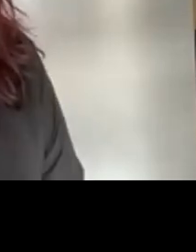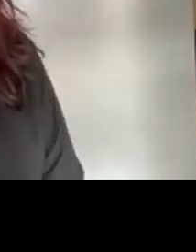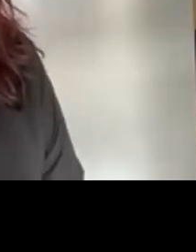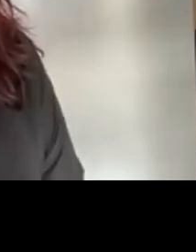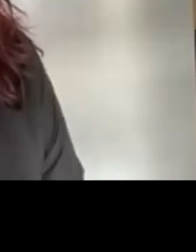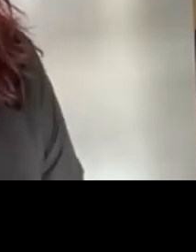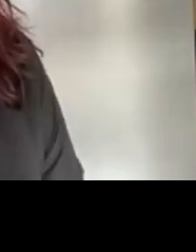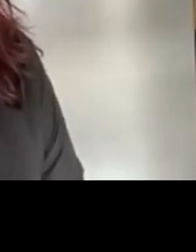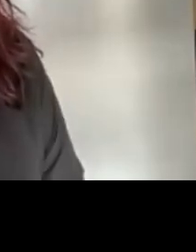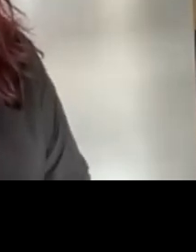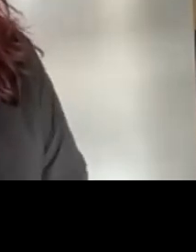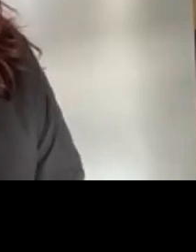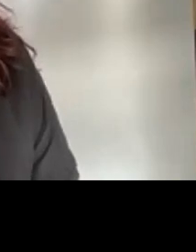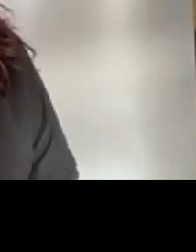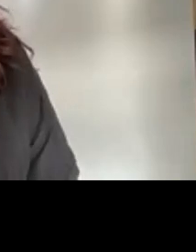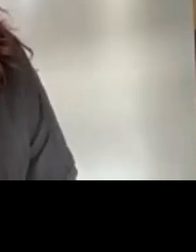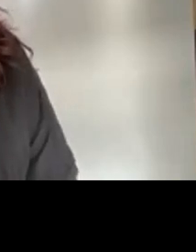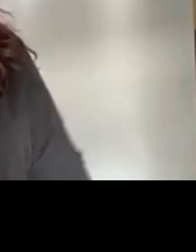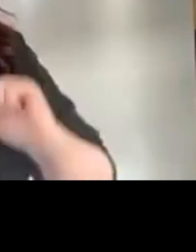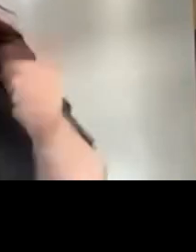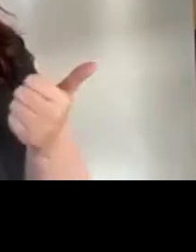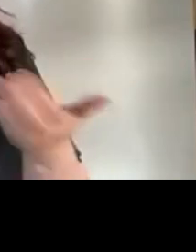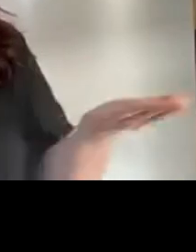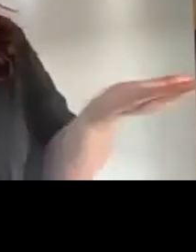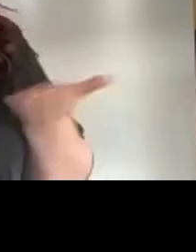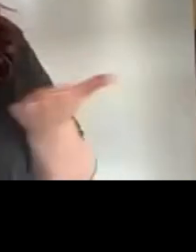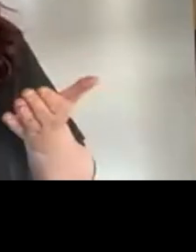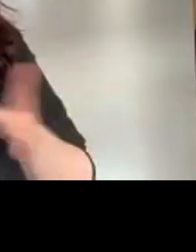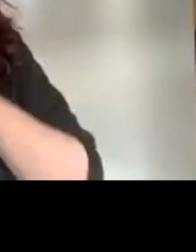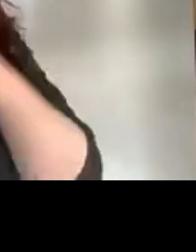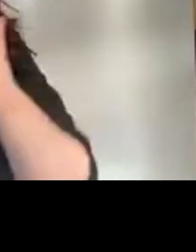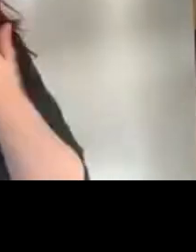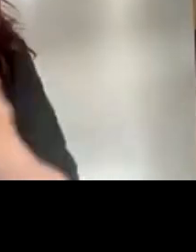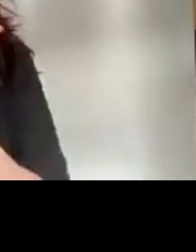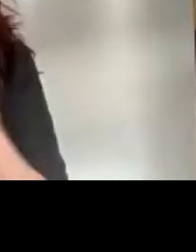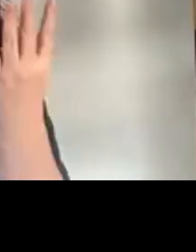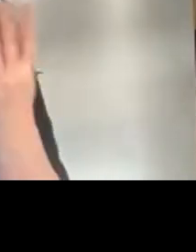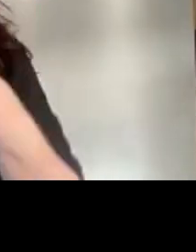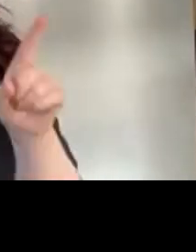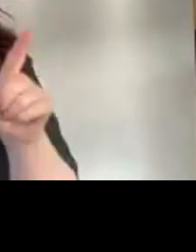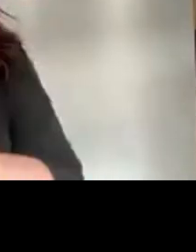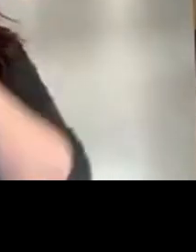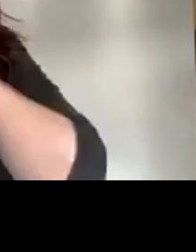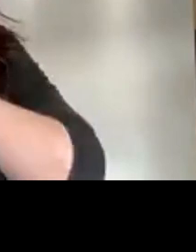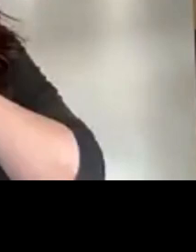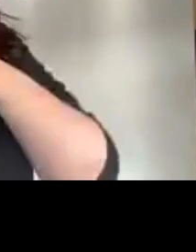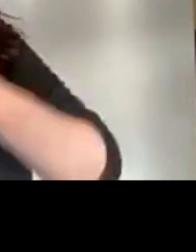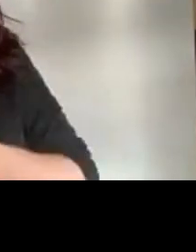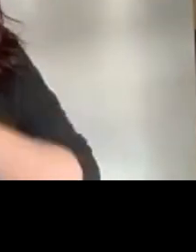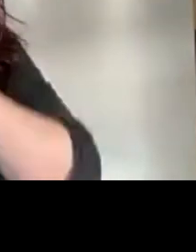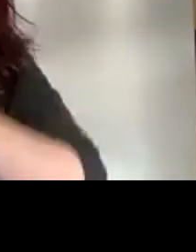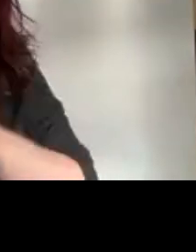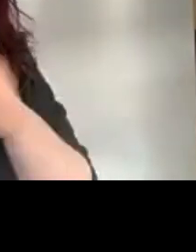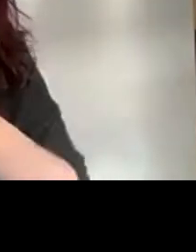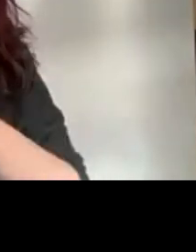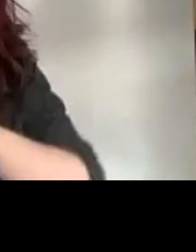Great, so today's webinar there will be four different community archives heritage groups speaking about their work and